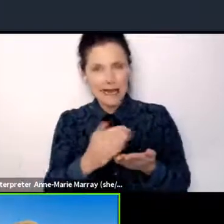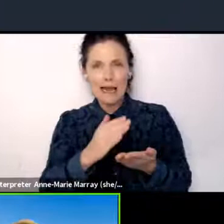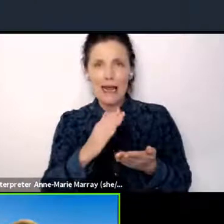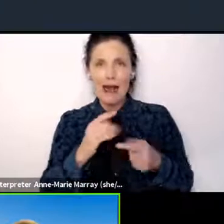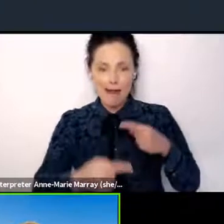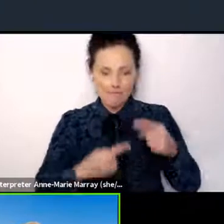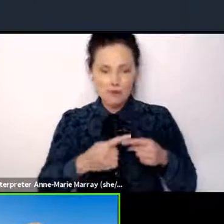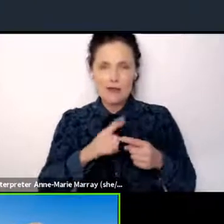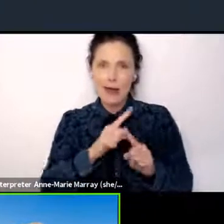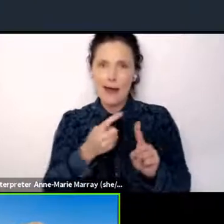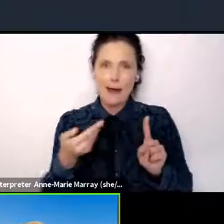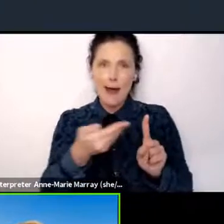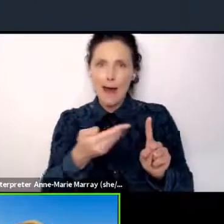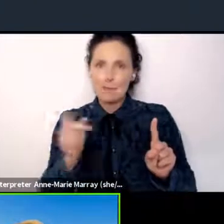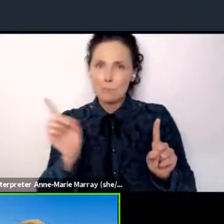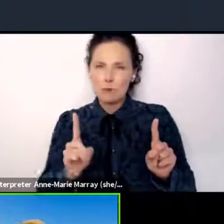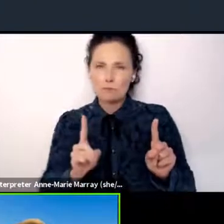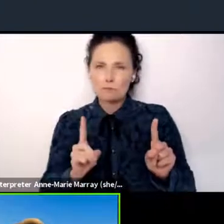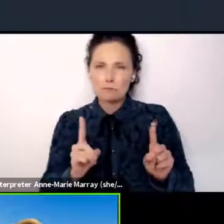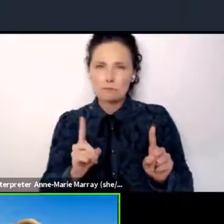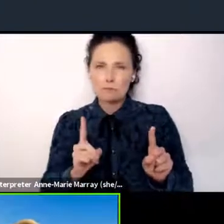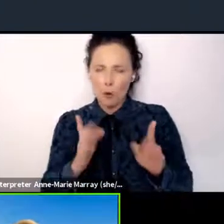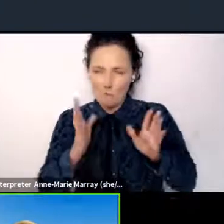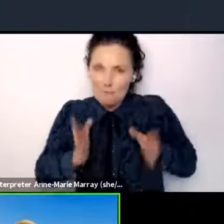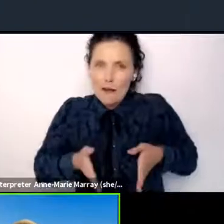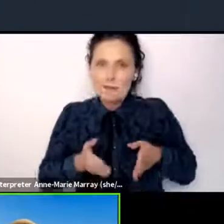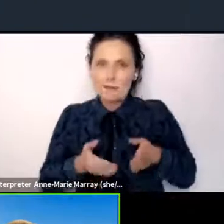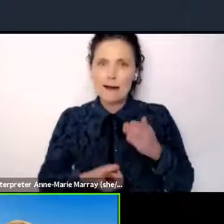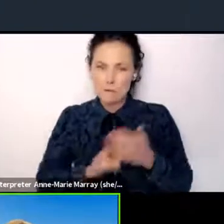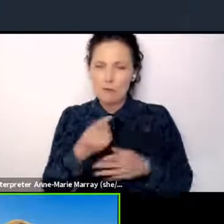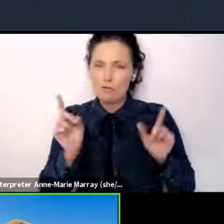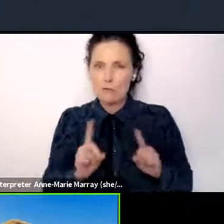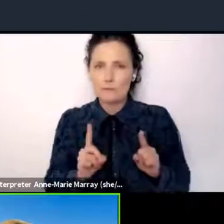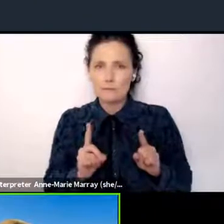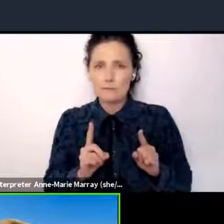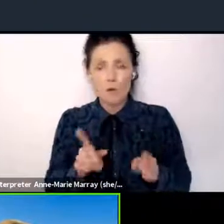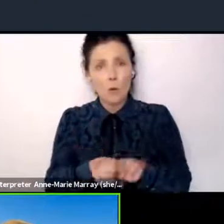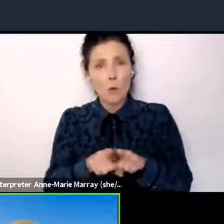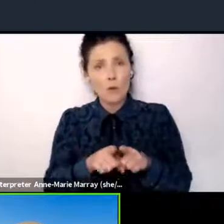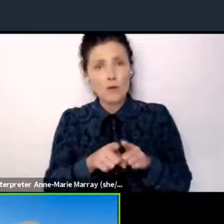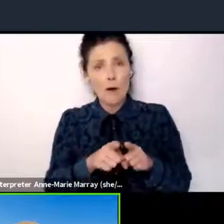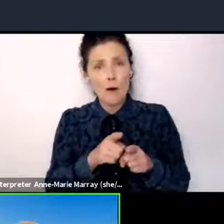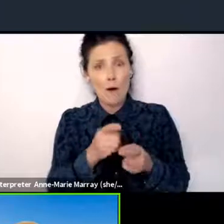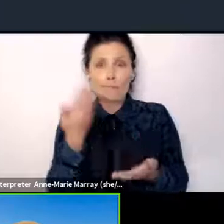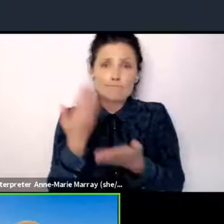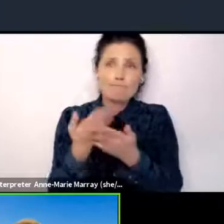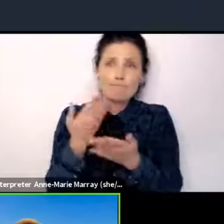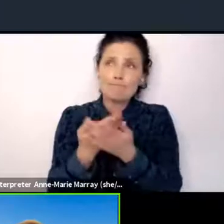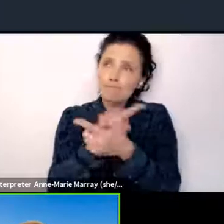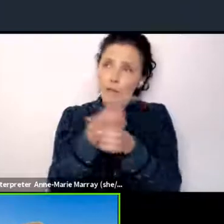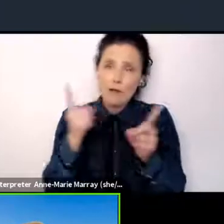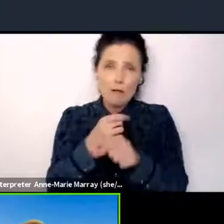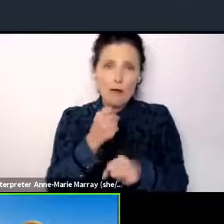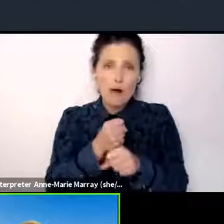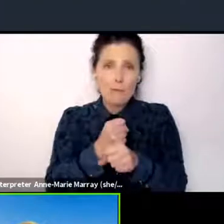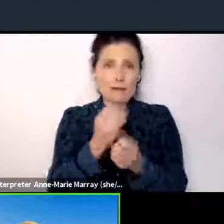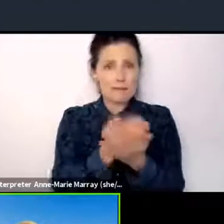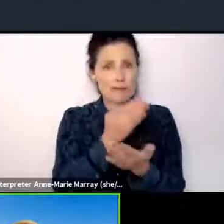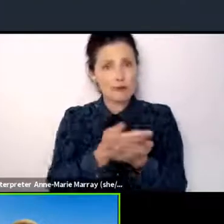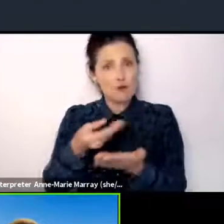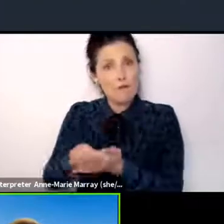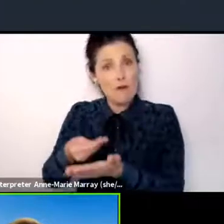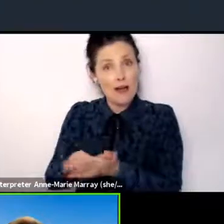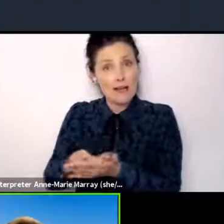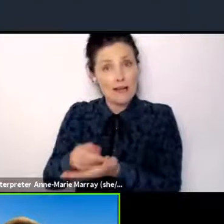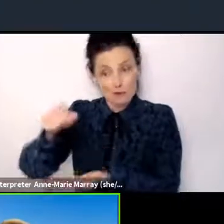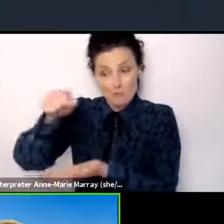on year. And in addition, we have to be calling on governments to align their financial budgets with these carbon budgets. We're in a climate emergency